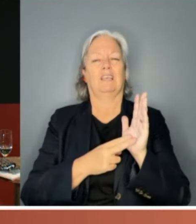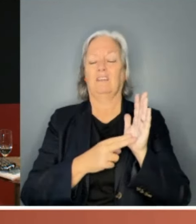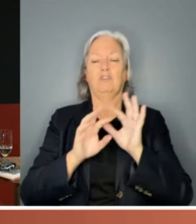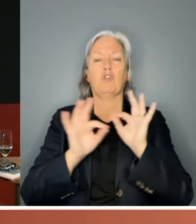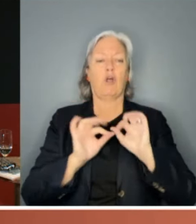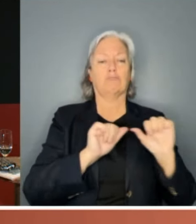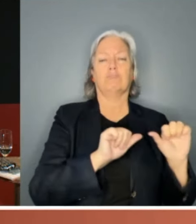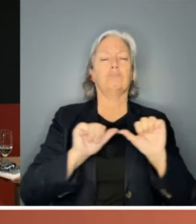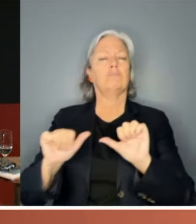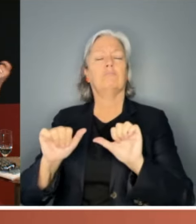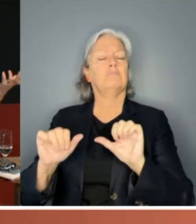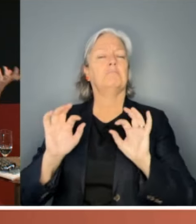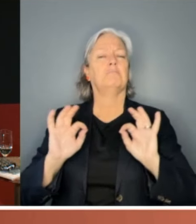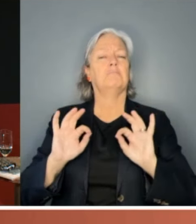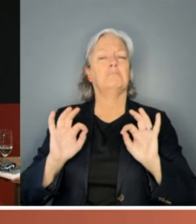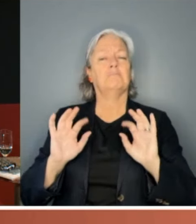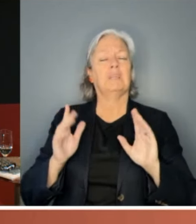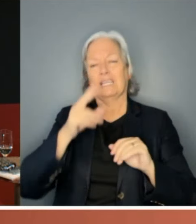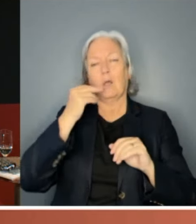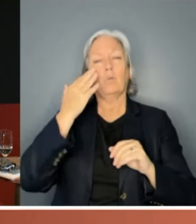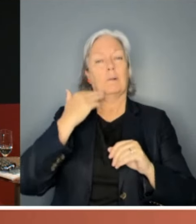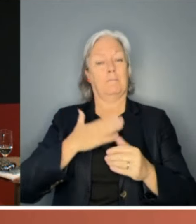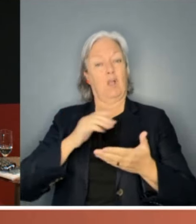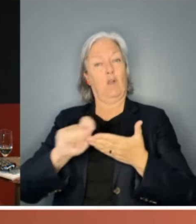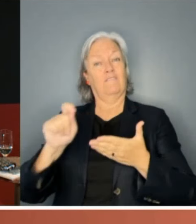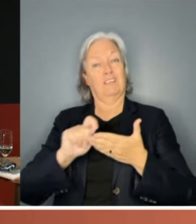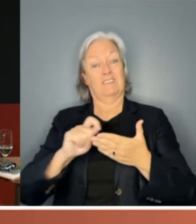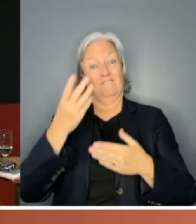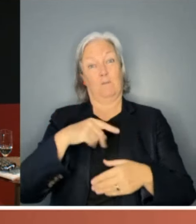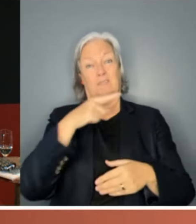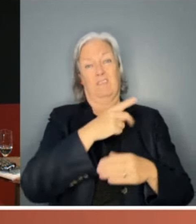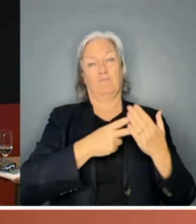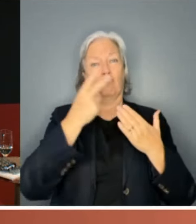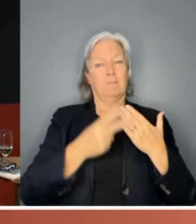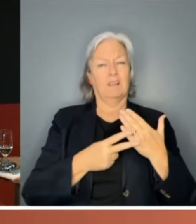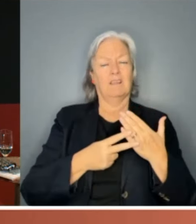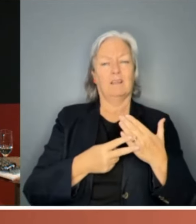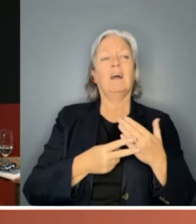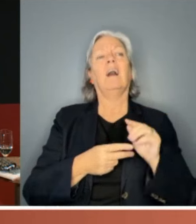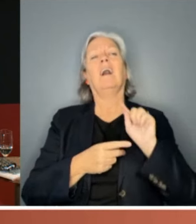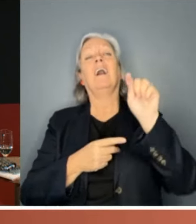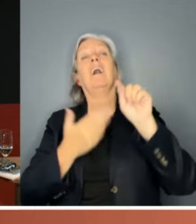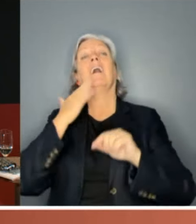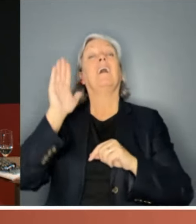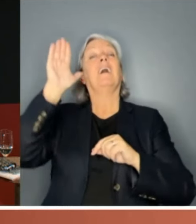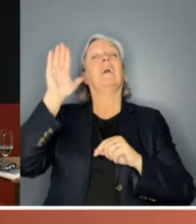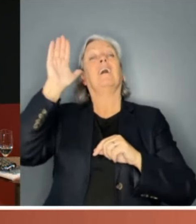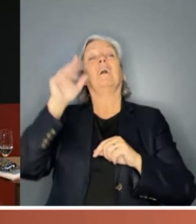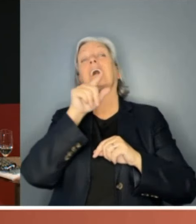here? So a young woman in my office came out of that program. I think she's at the back there. Put your hand up, Nia. I'll embarrass you.